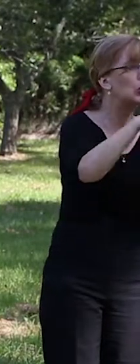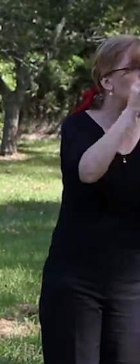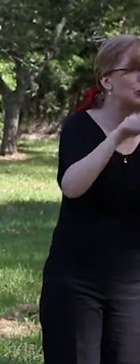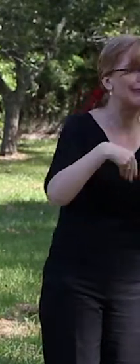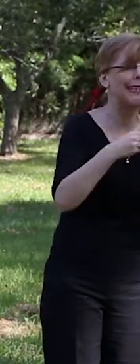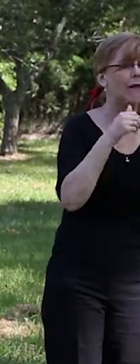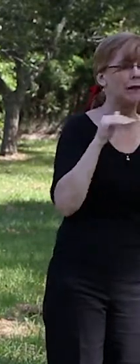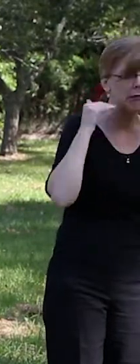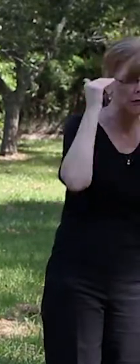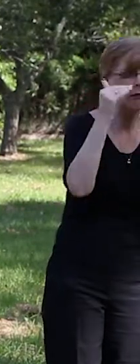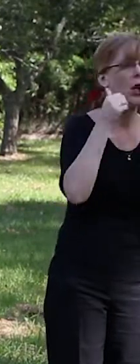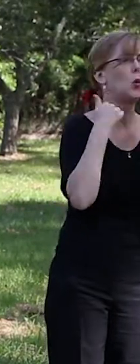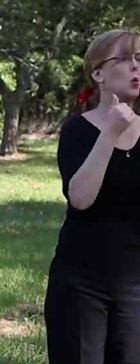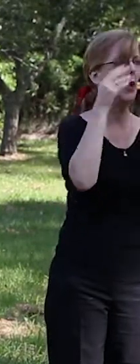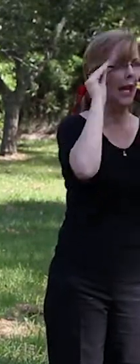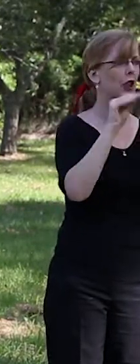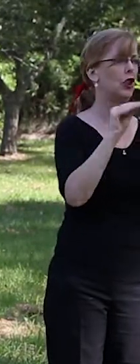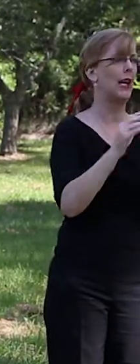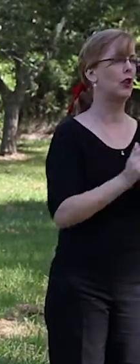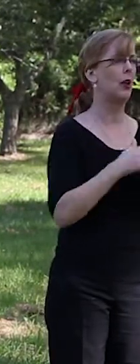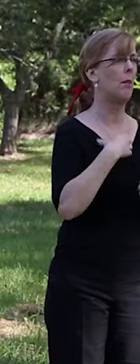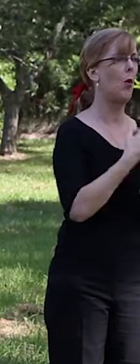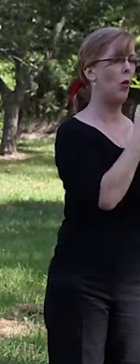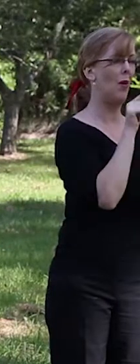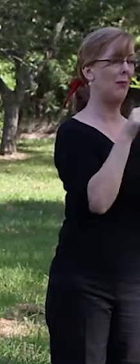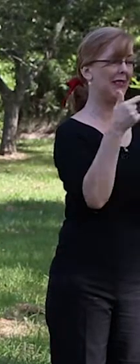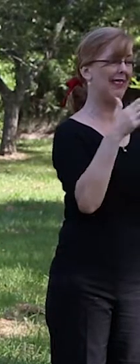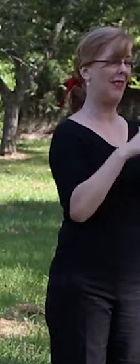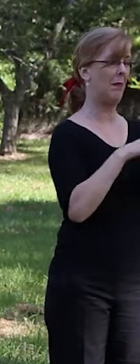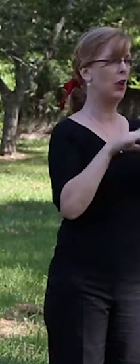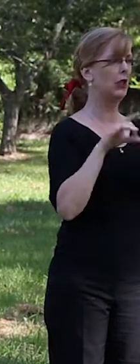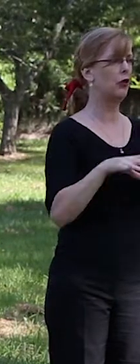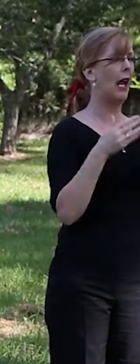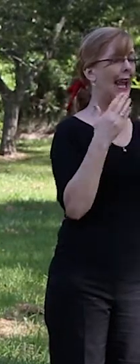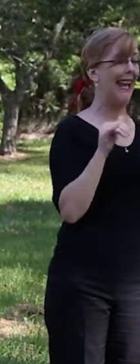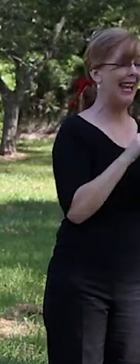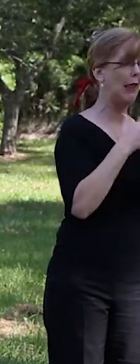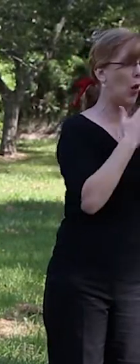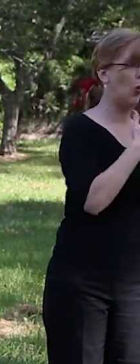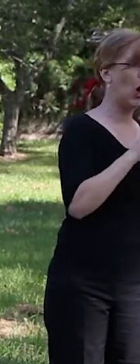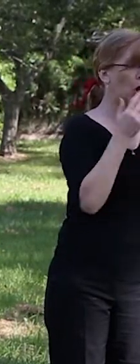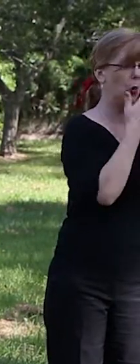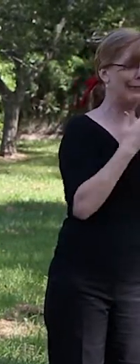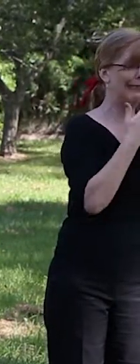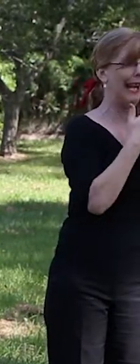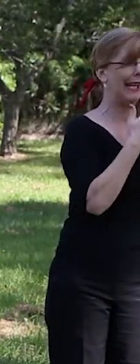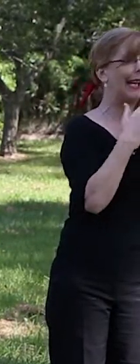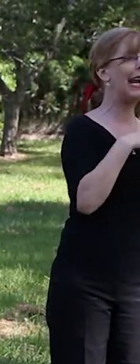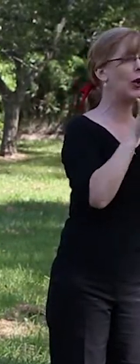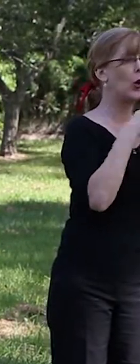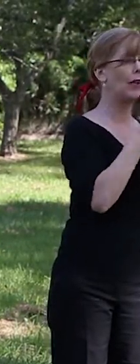a good education. More than 1.7 million Australians work or study in an organisation who have a RAP.